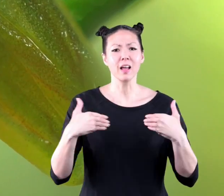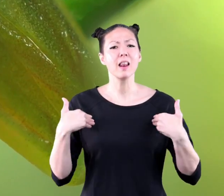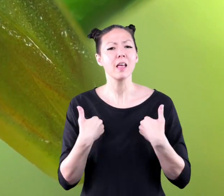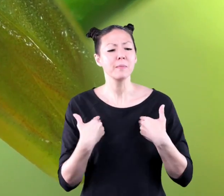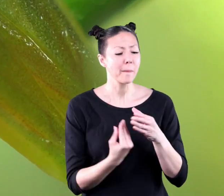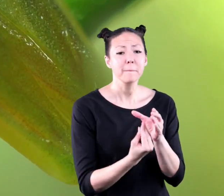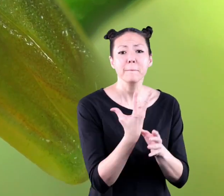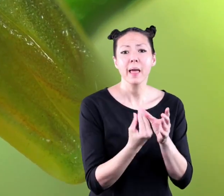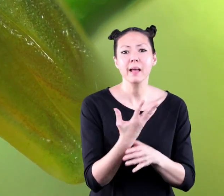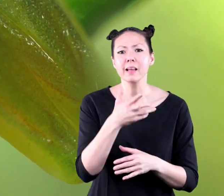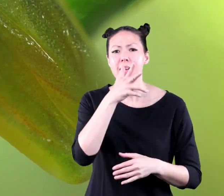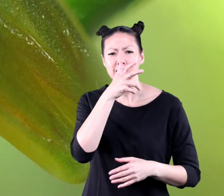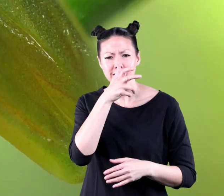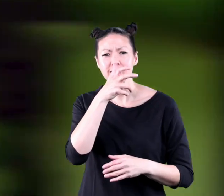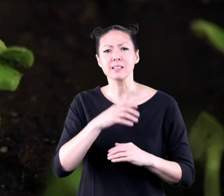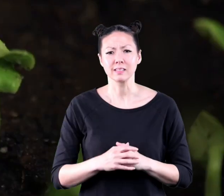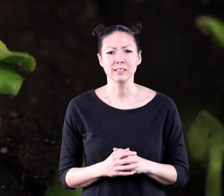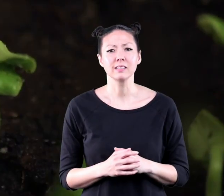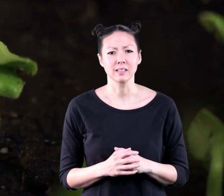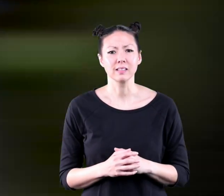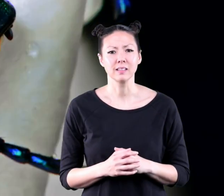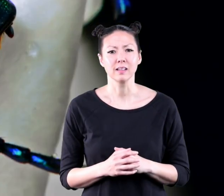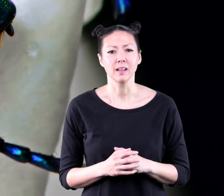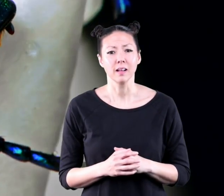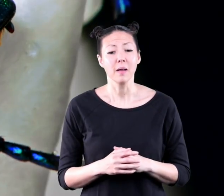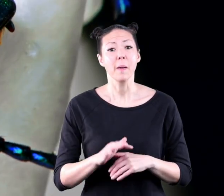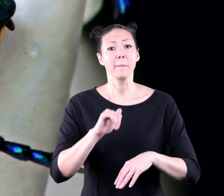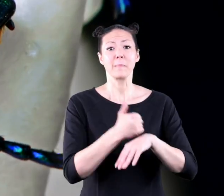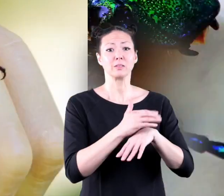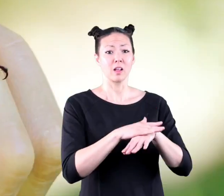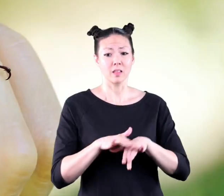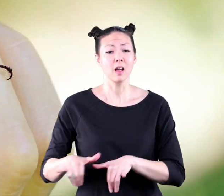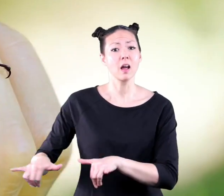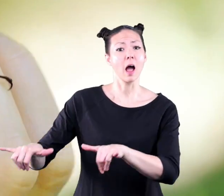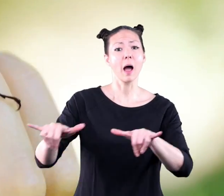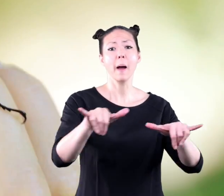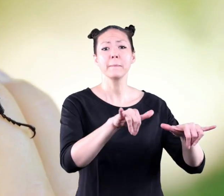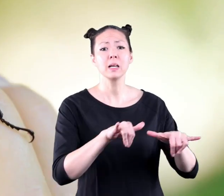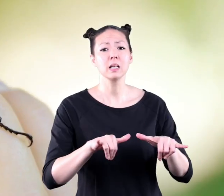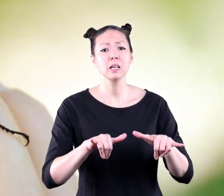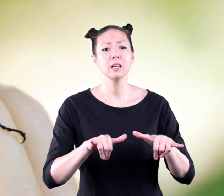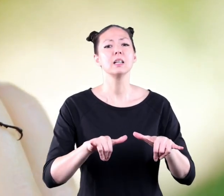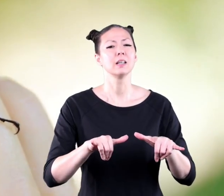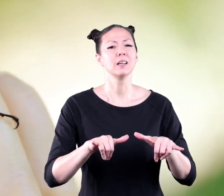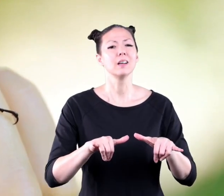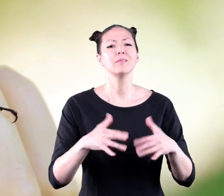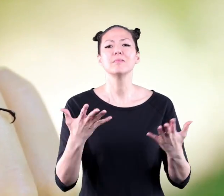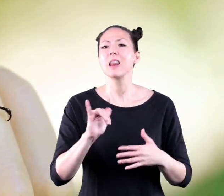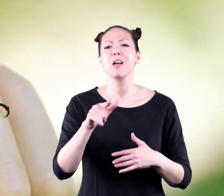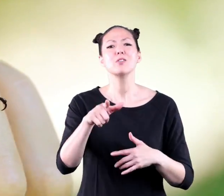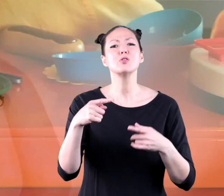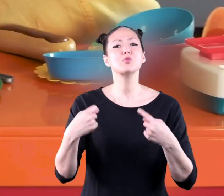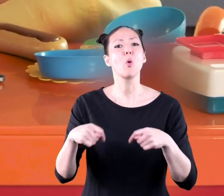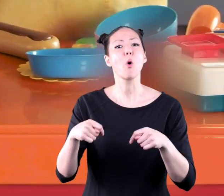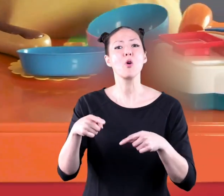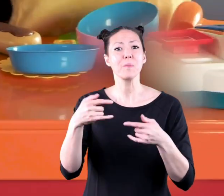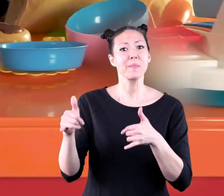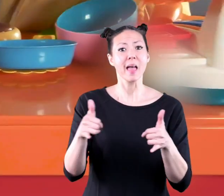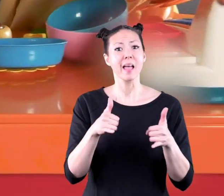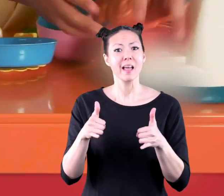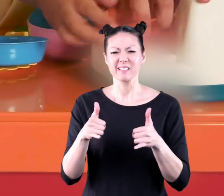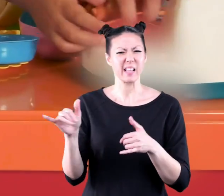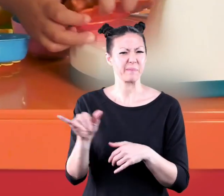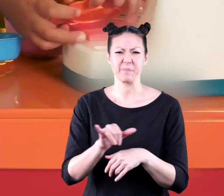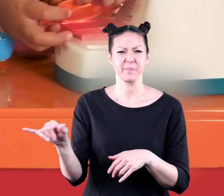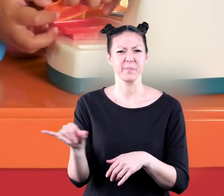classify animals plants and insects based on things they have in common just like you